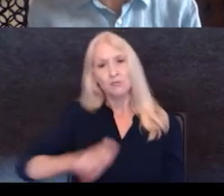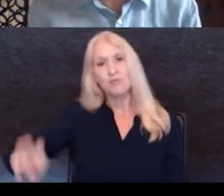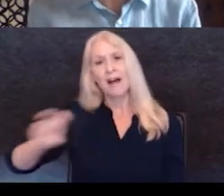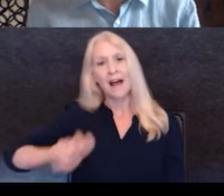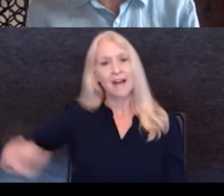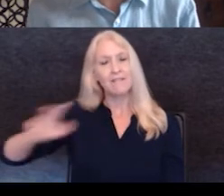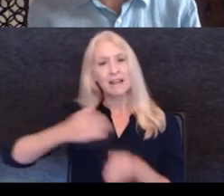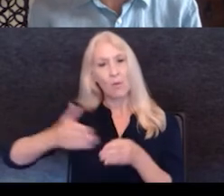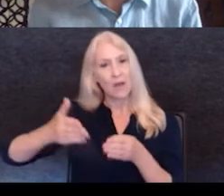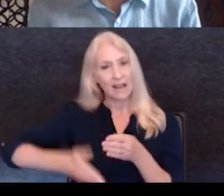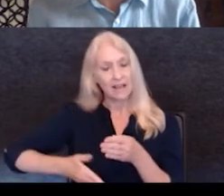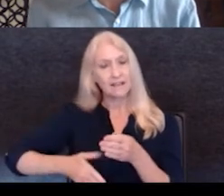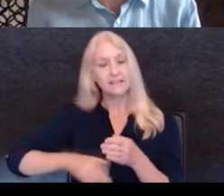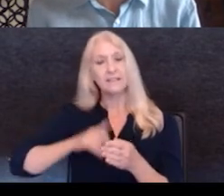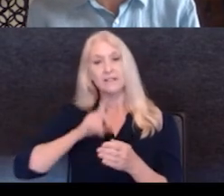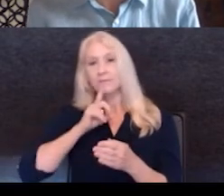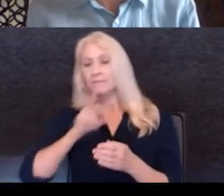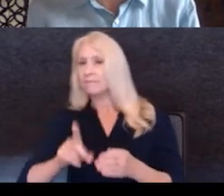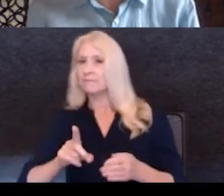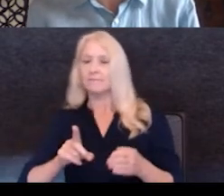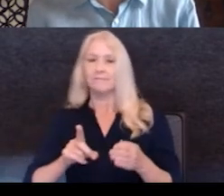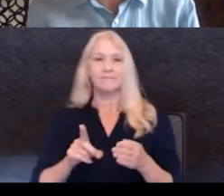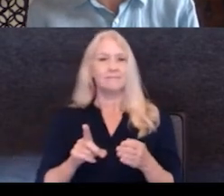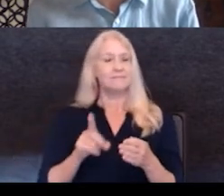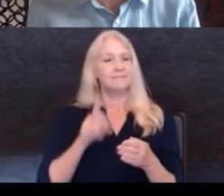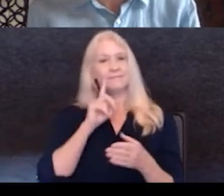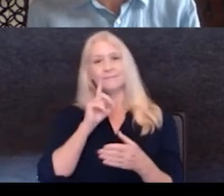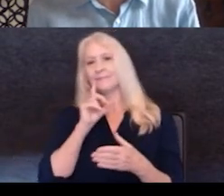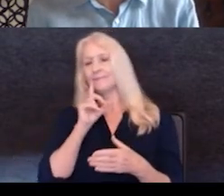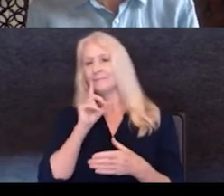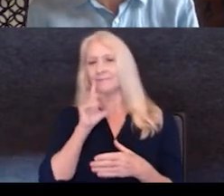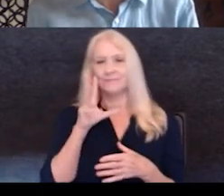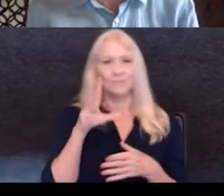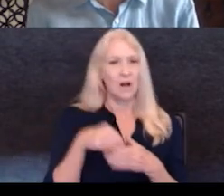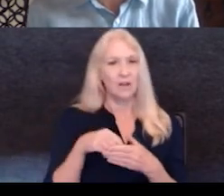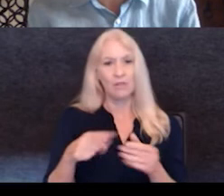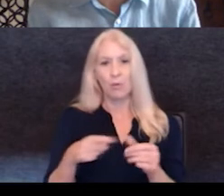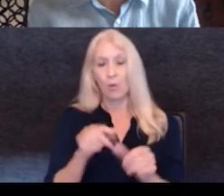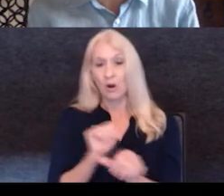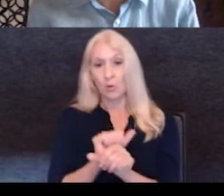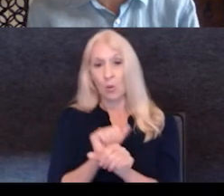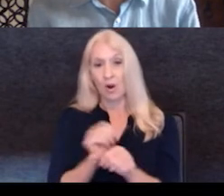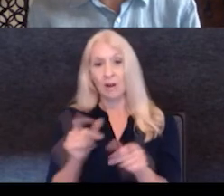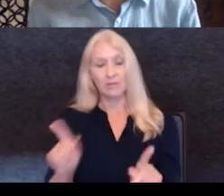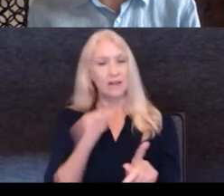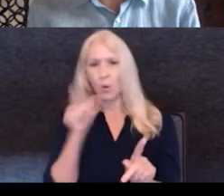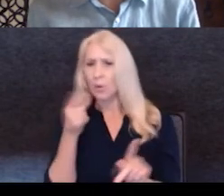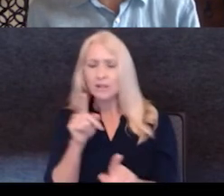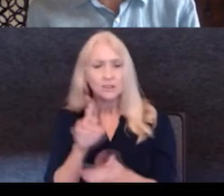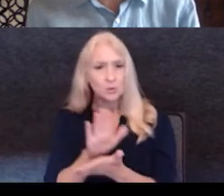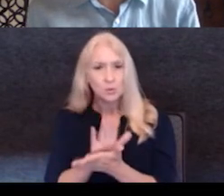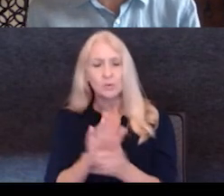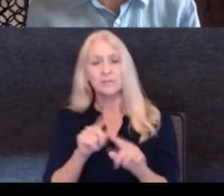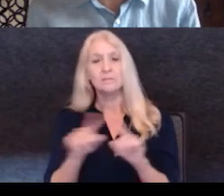and, um, really fully embracing that, like, first work opportunity outside of school to not only, um,